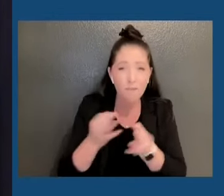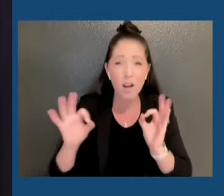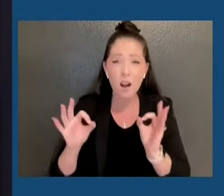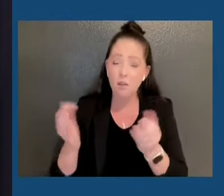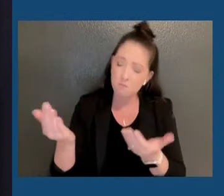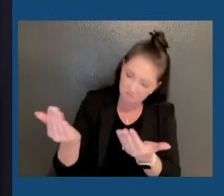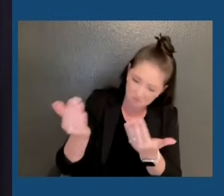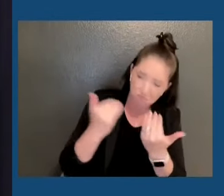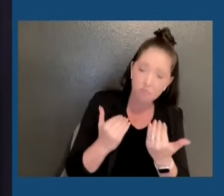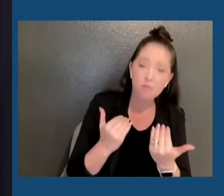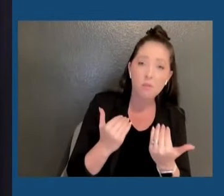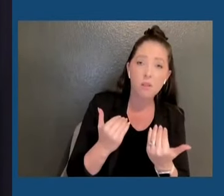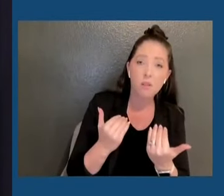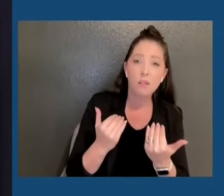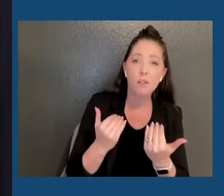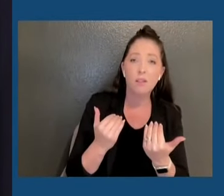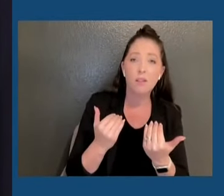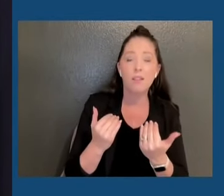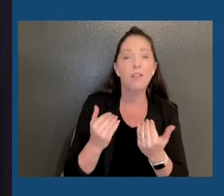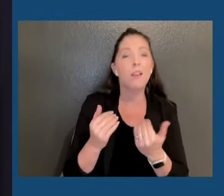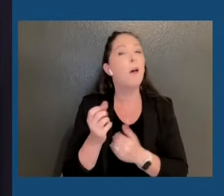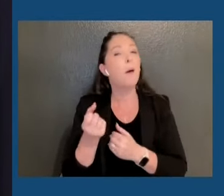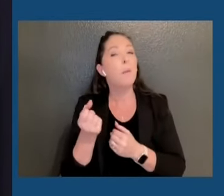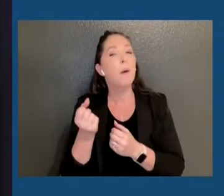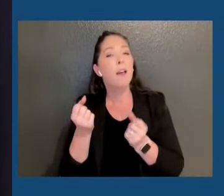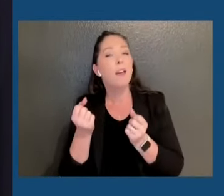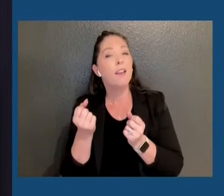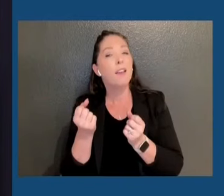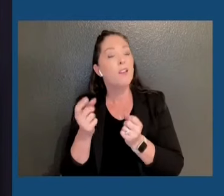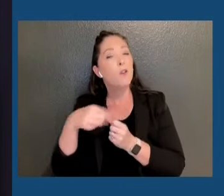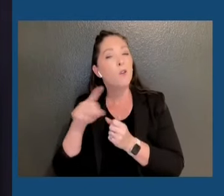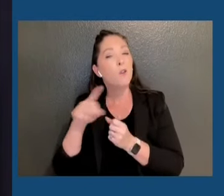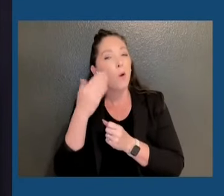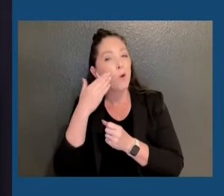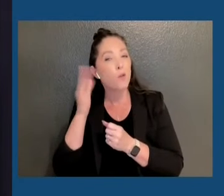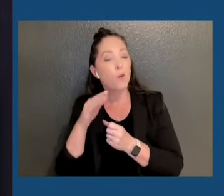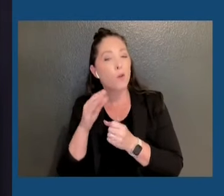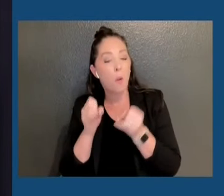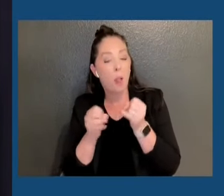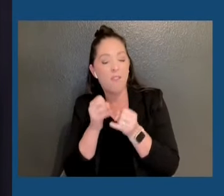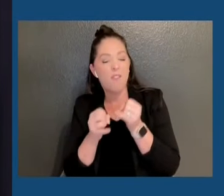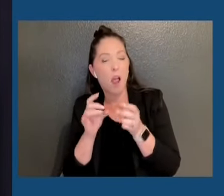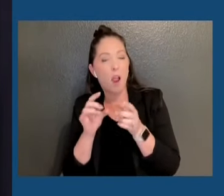But fewer know the final words engraved on that plaque.